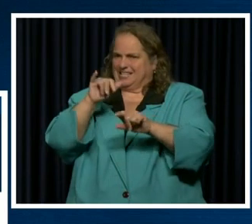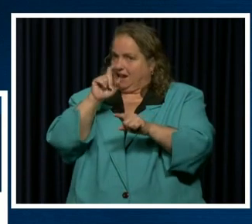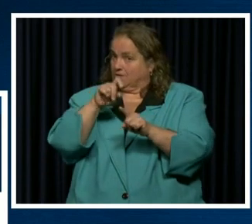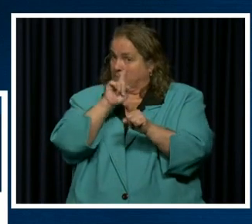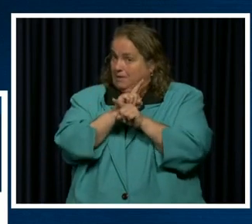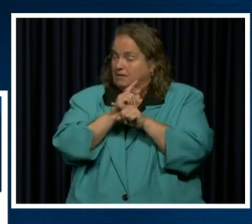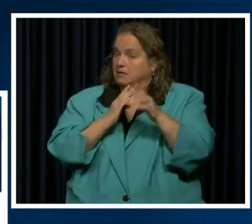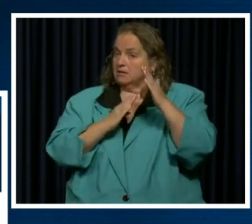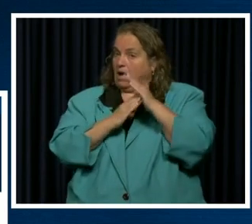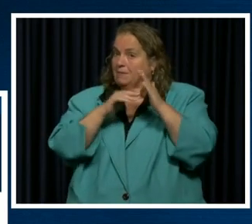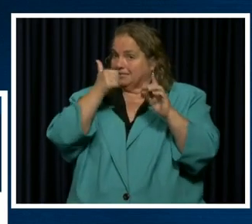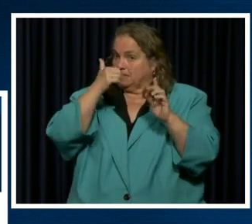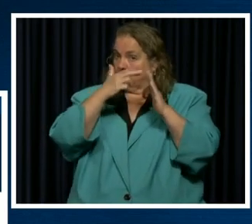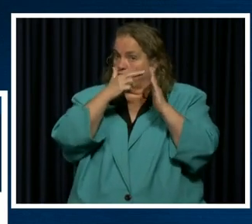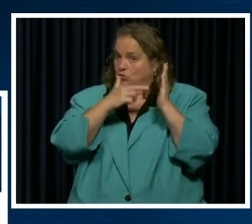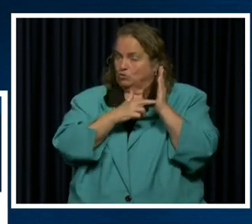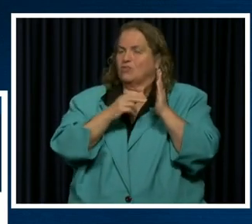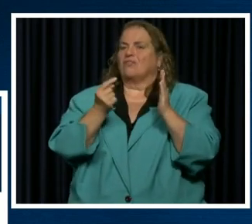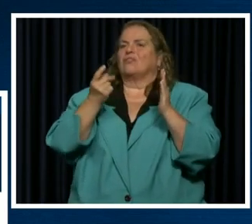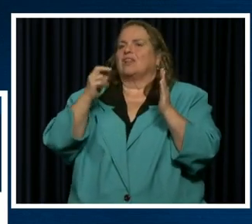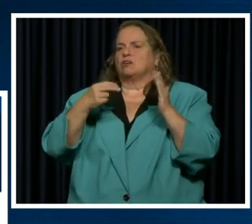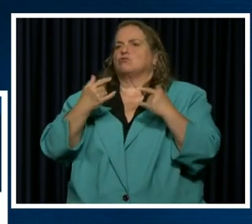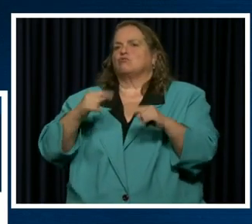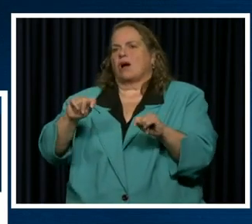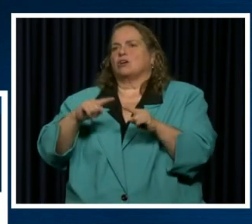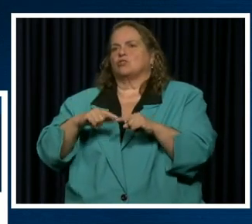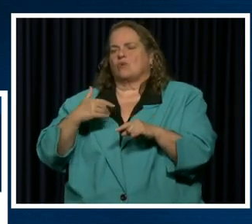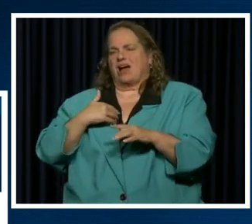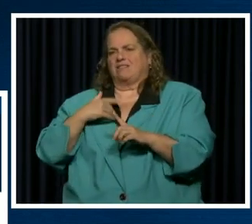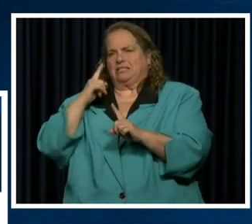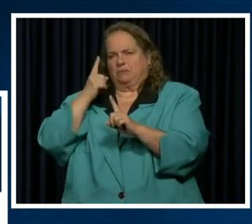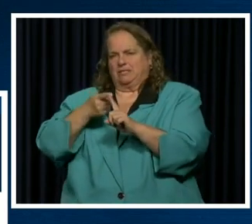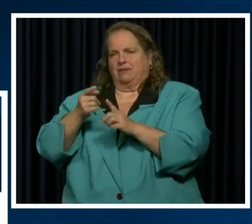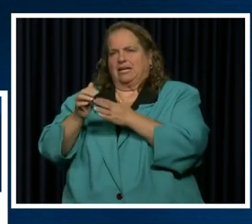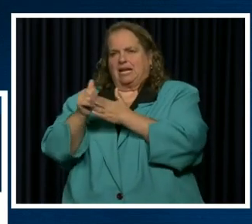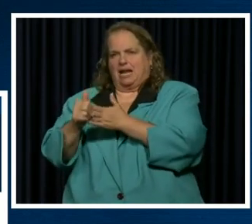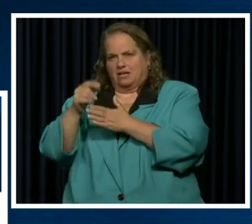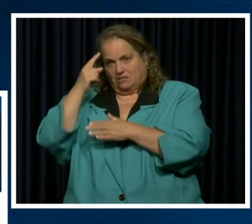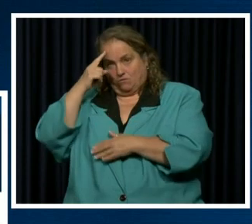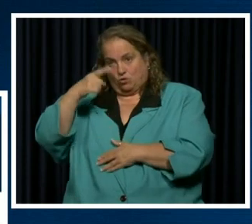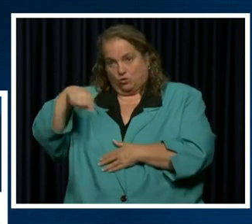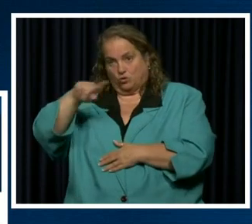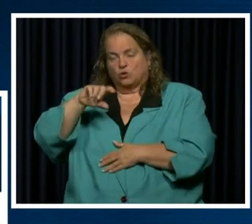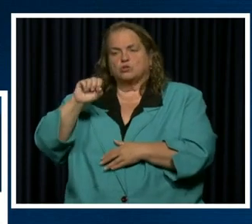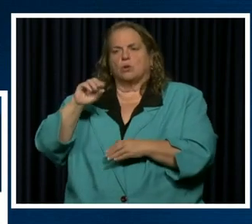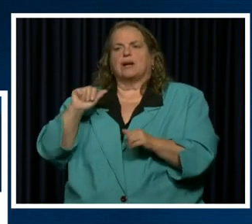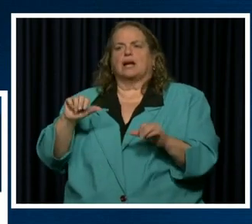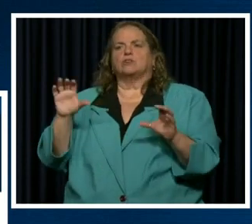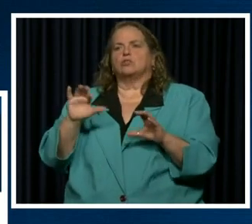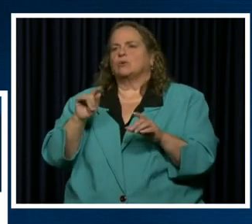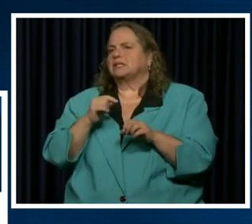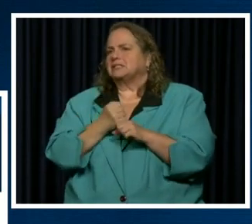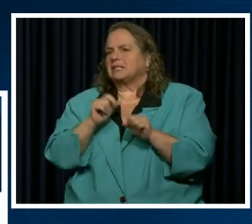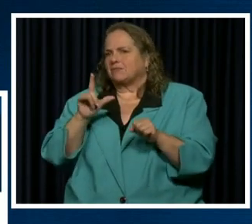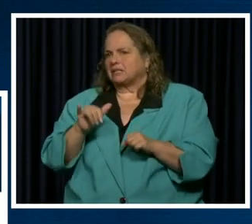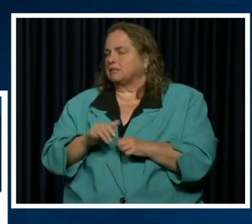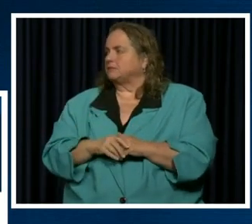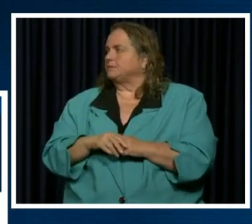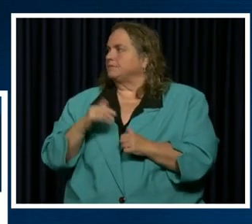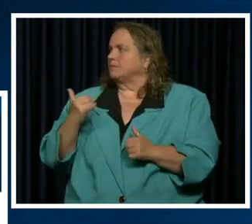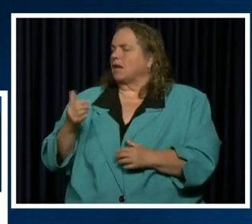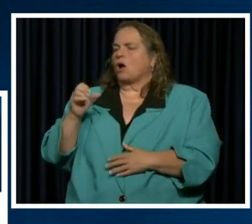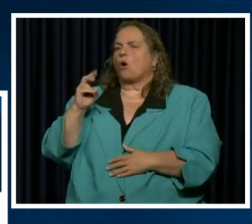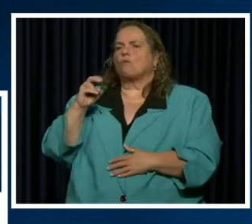the top 10 rules. And then we're gonna try to have some specific guidance that For them. So this can be done safely. Can you go to the